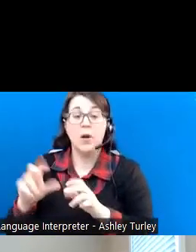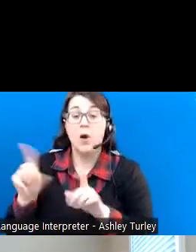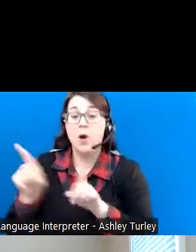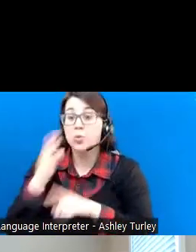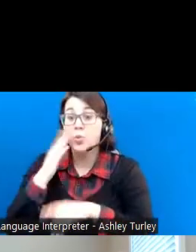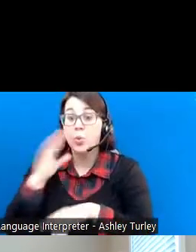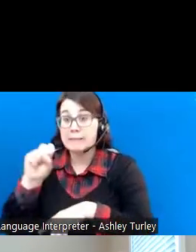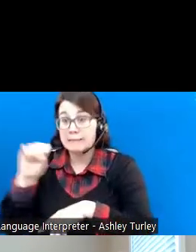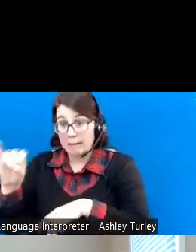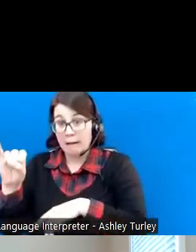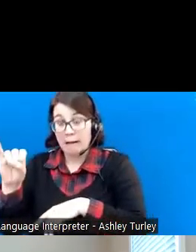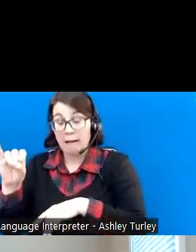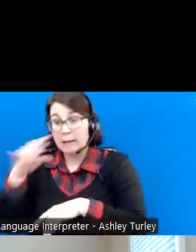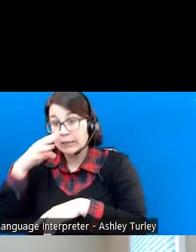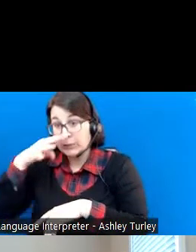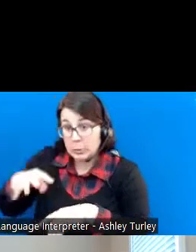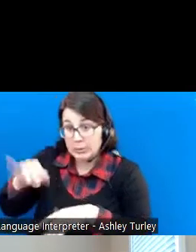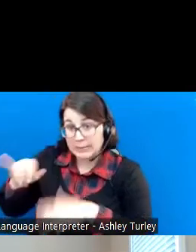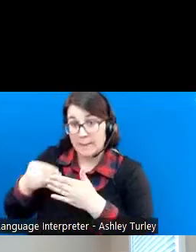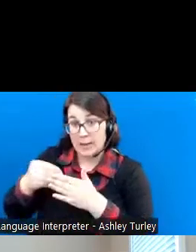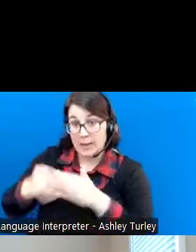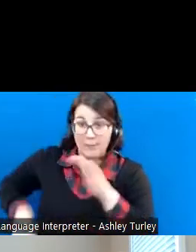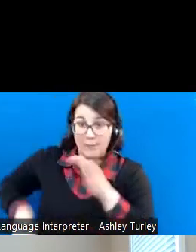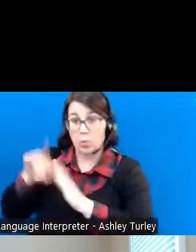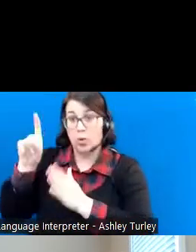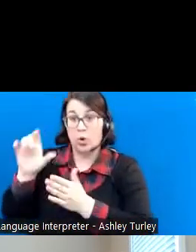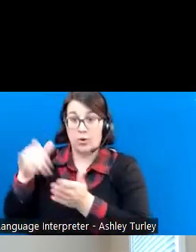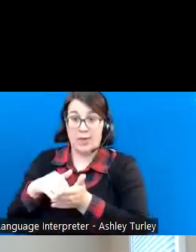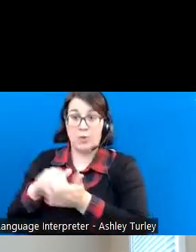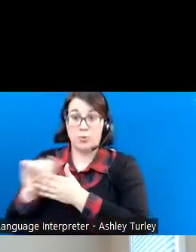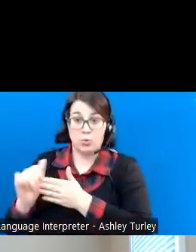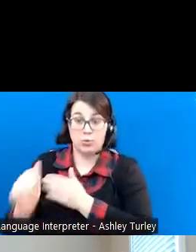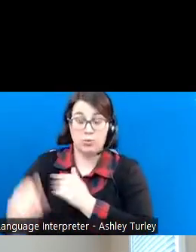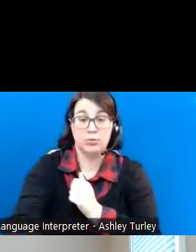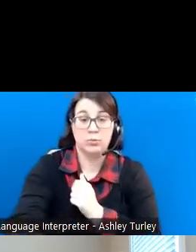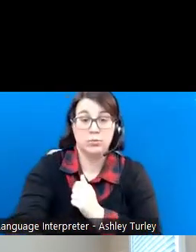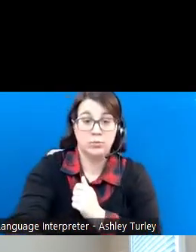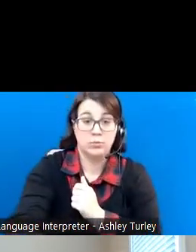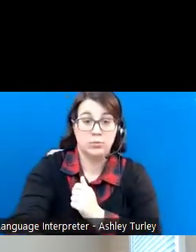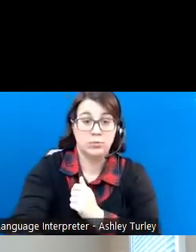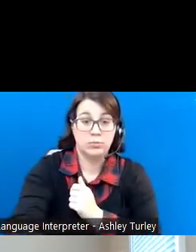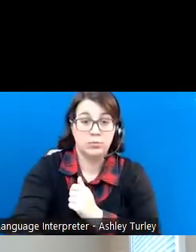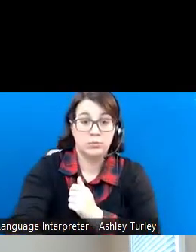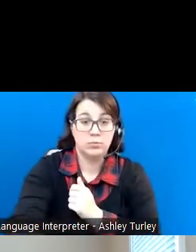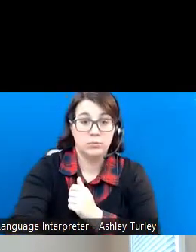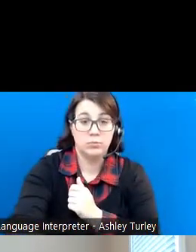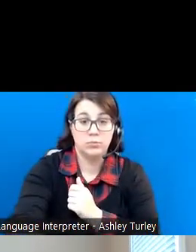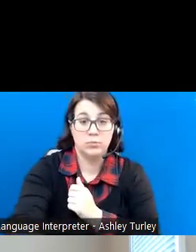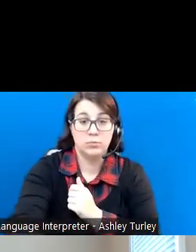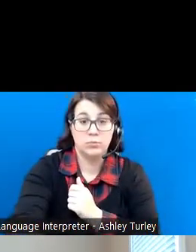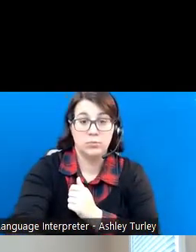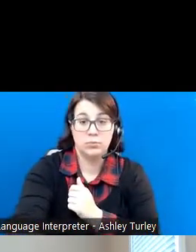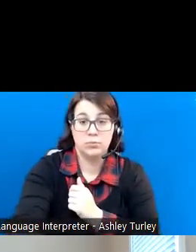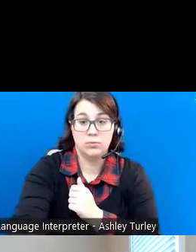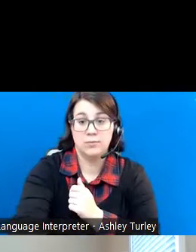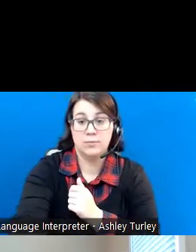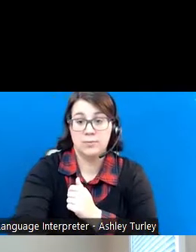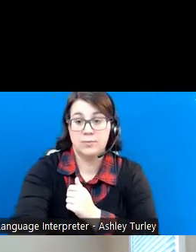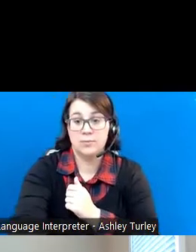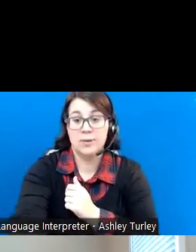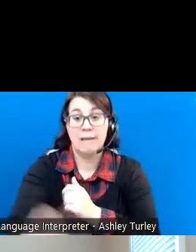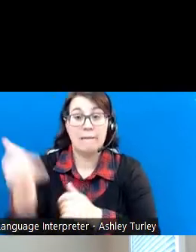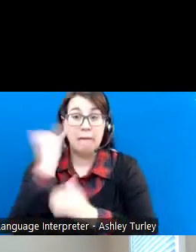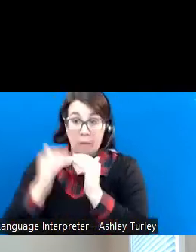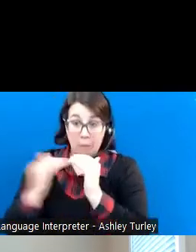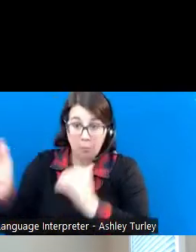$100,000. Any amount above $100,000 is counted as a resource in which the money starts counting toward the